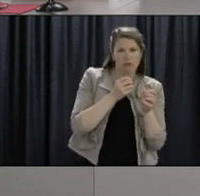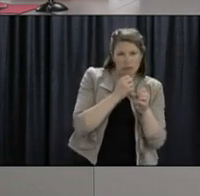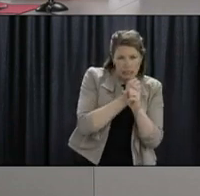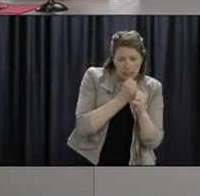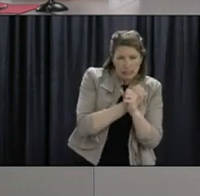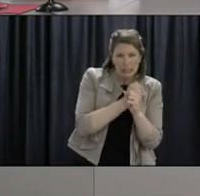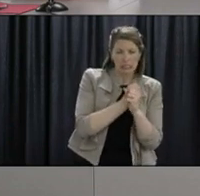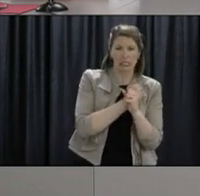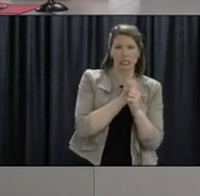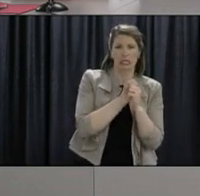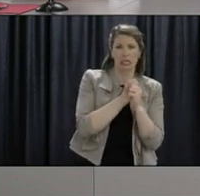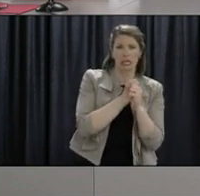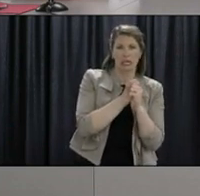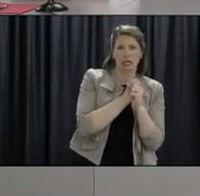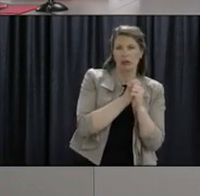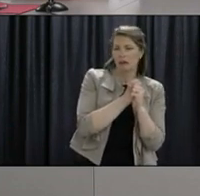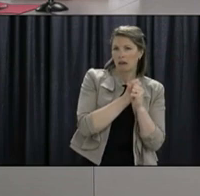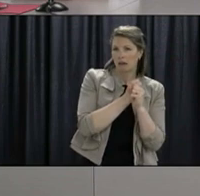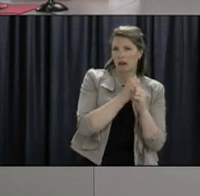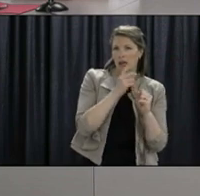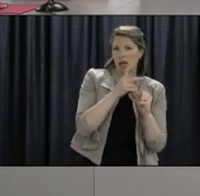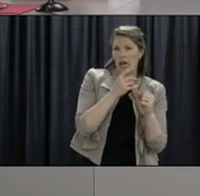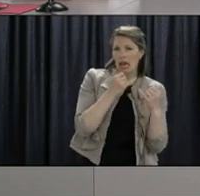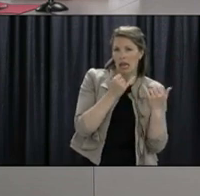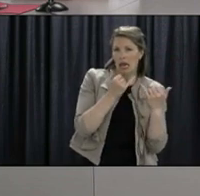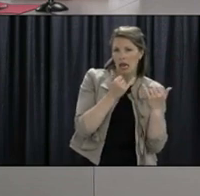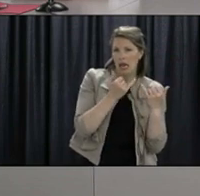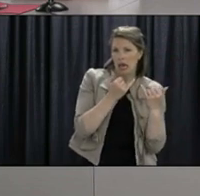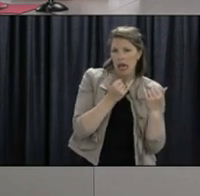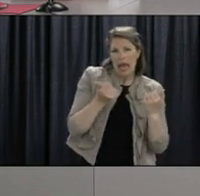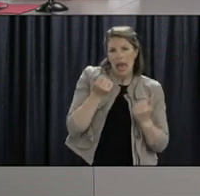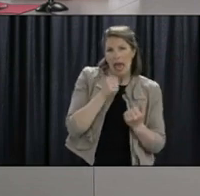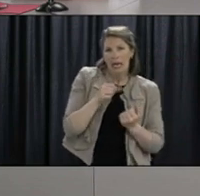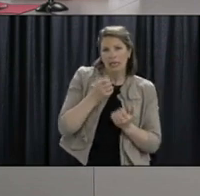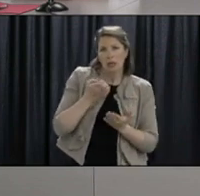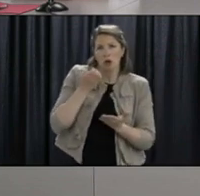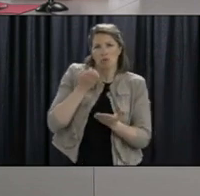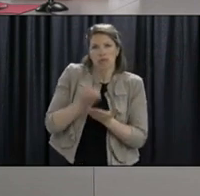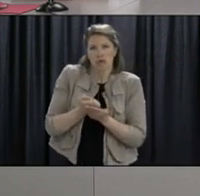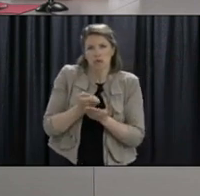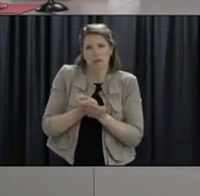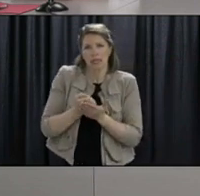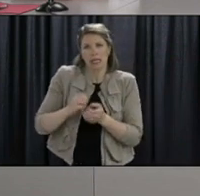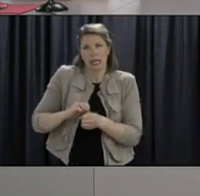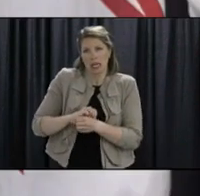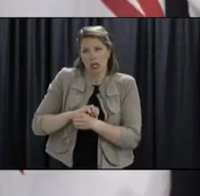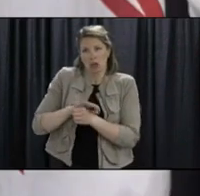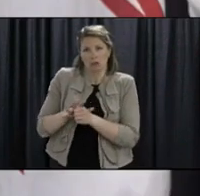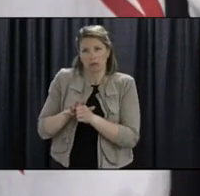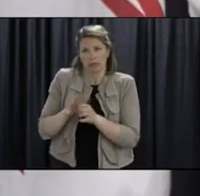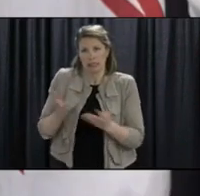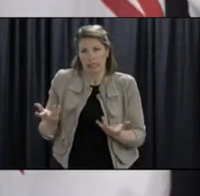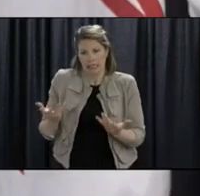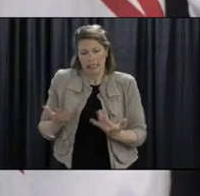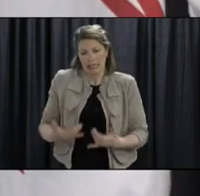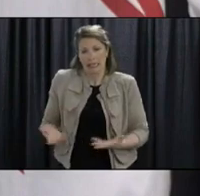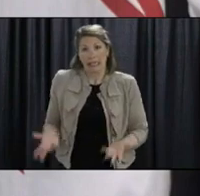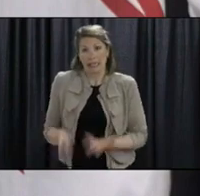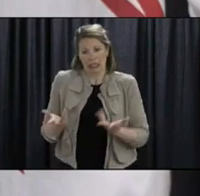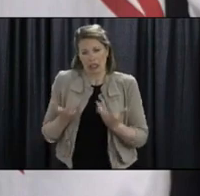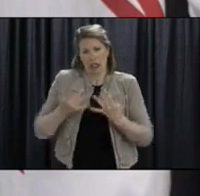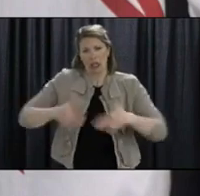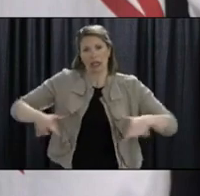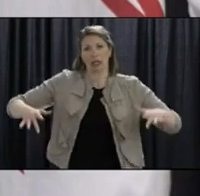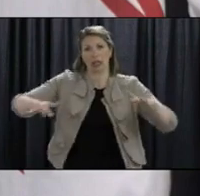disease is in the community here in Newfoundland and Labrador? Thanks, Peter, for your question. So the models